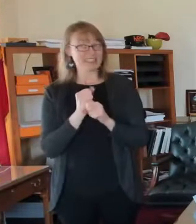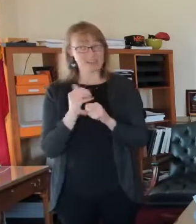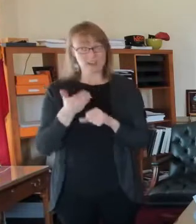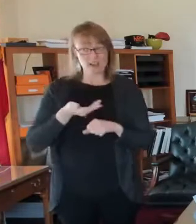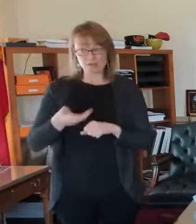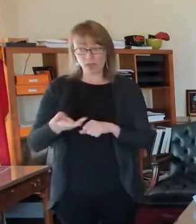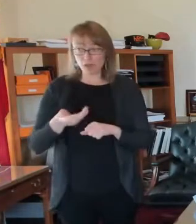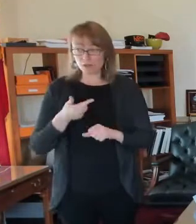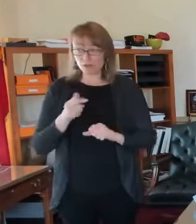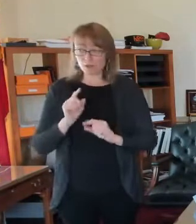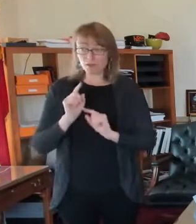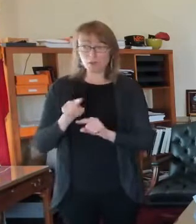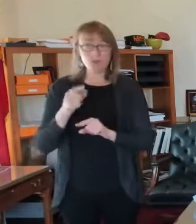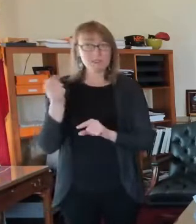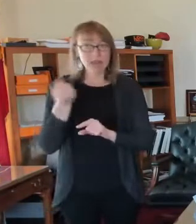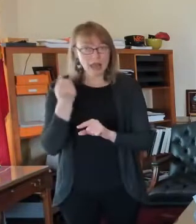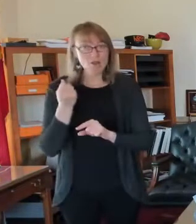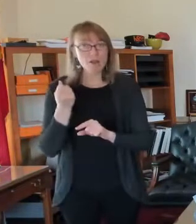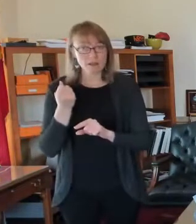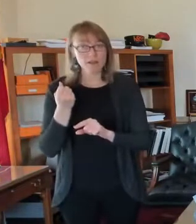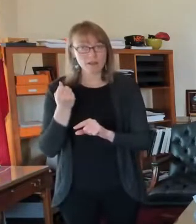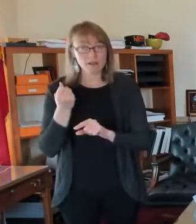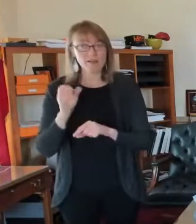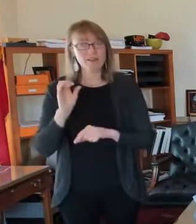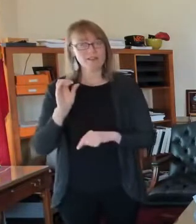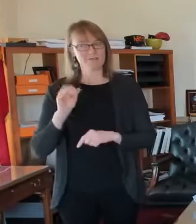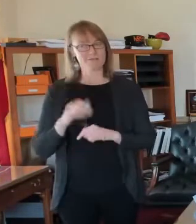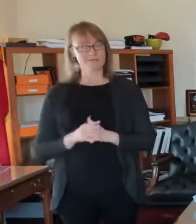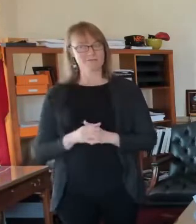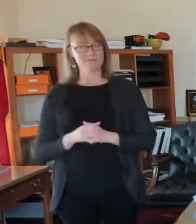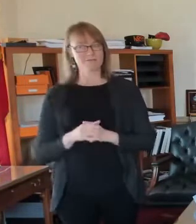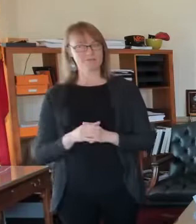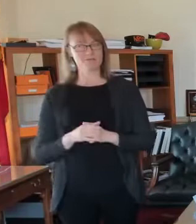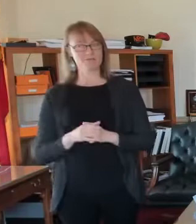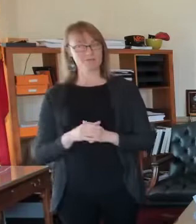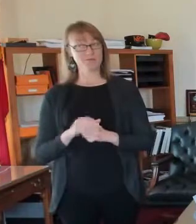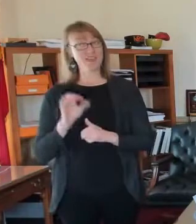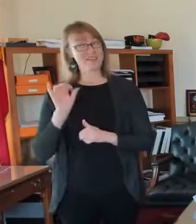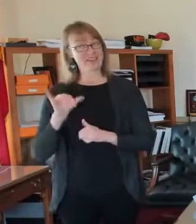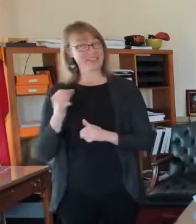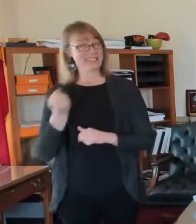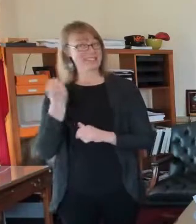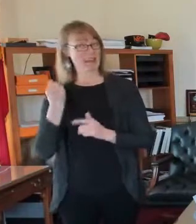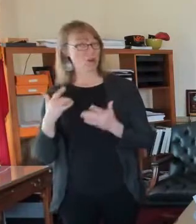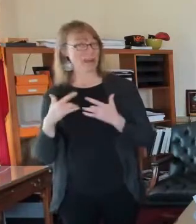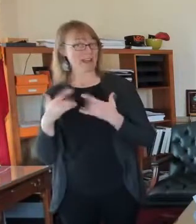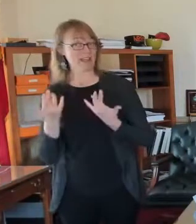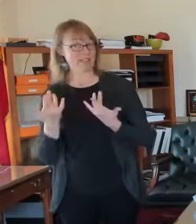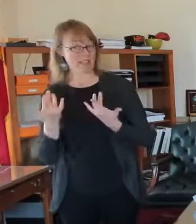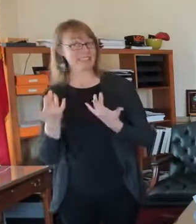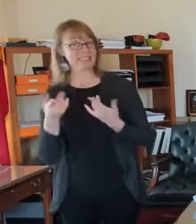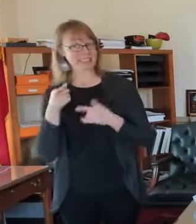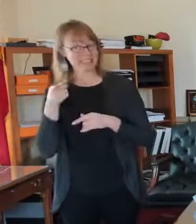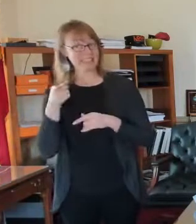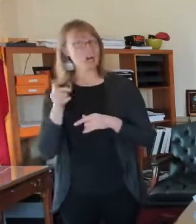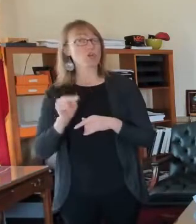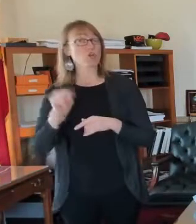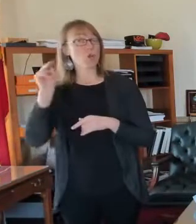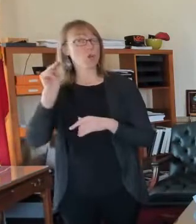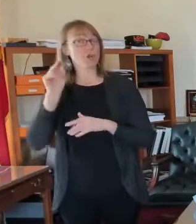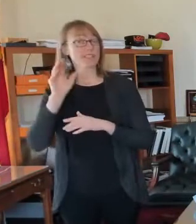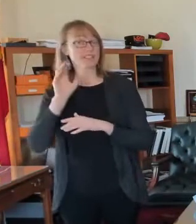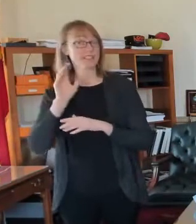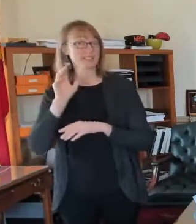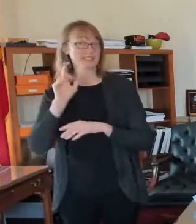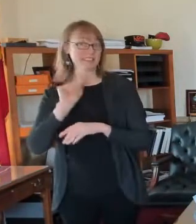Uh, we are doing that event, uh, north and we're doing another event next weekend south. And so we're